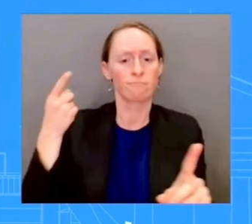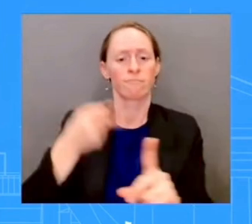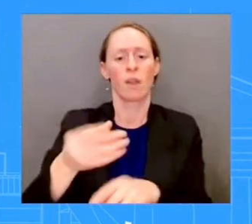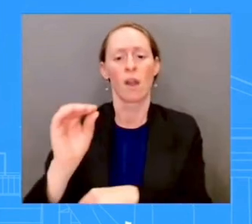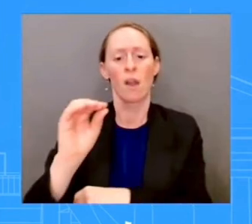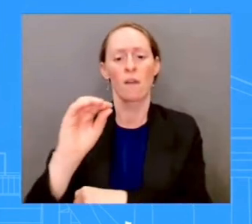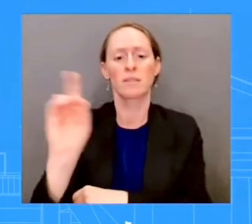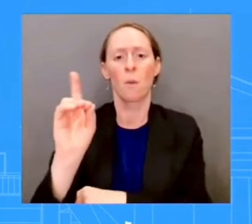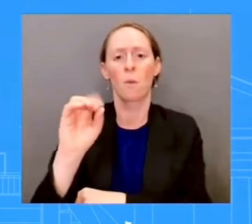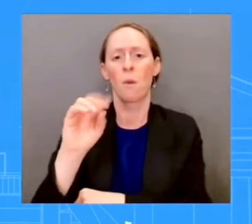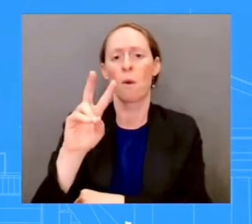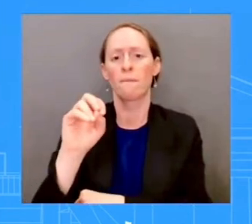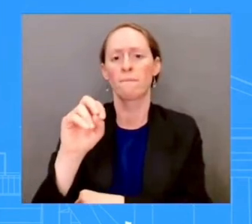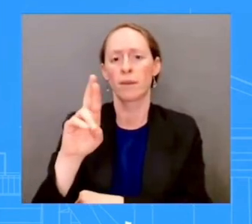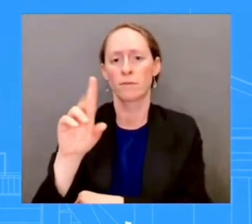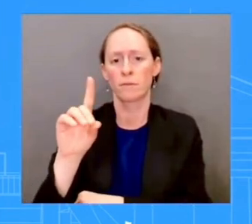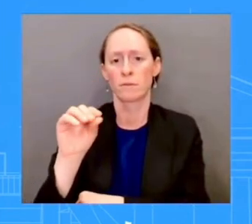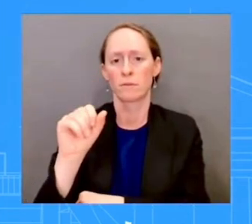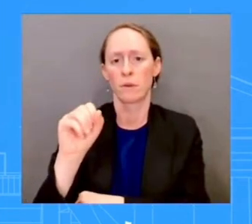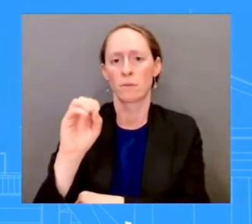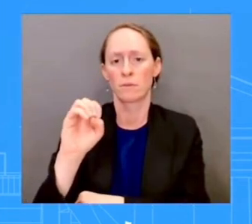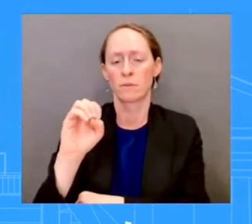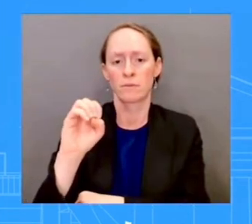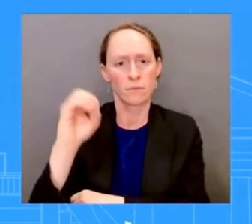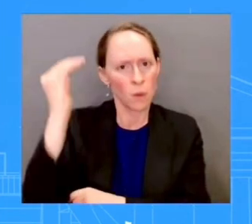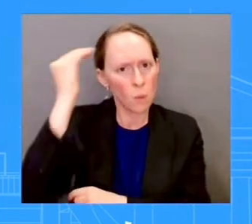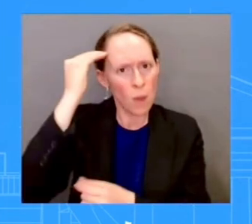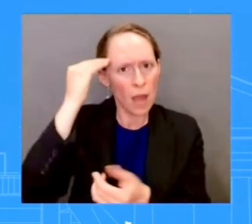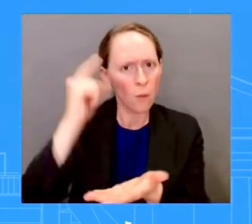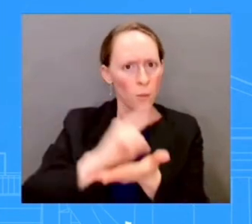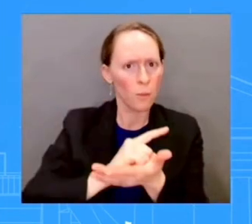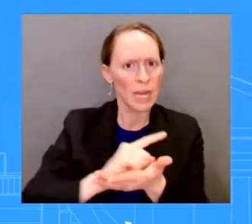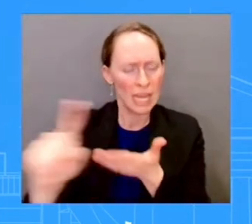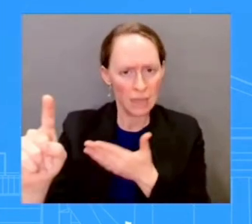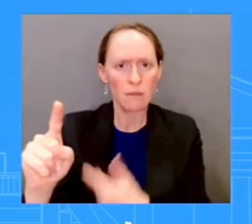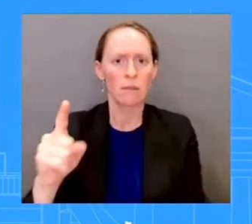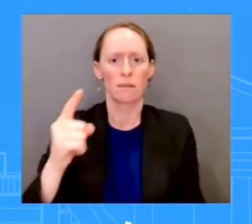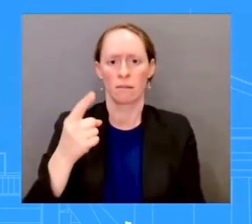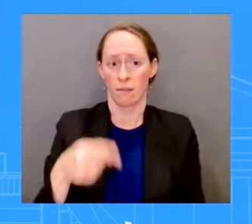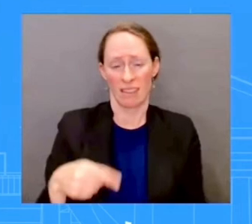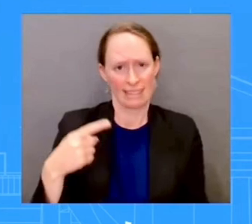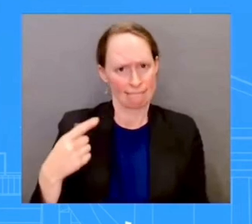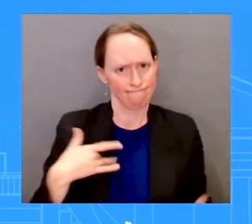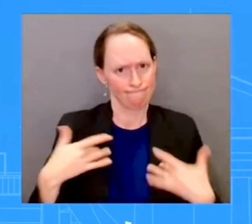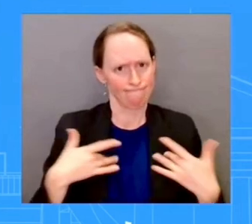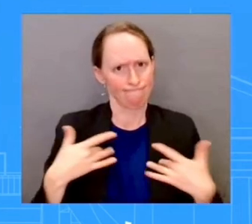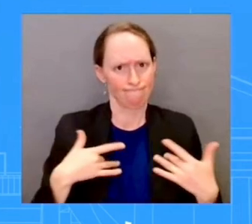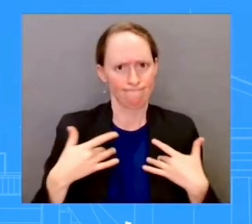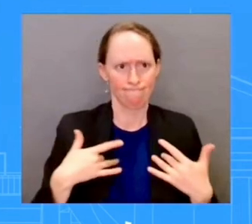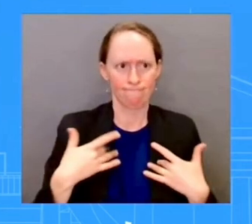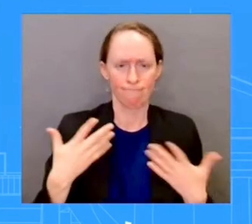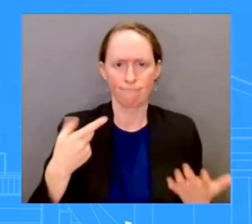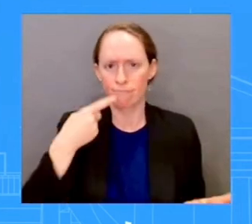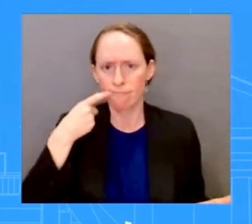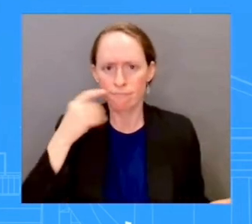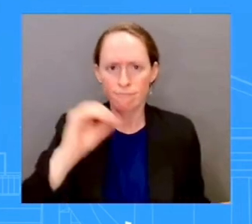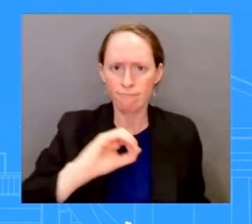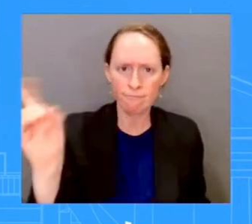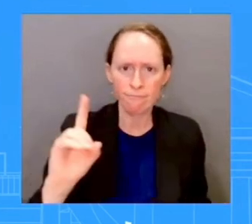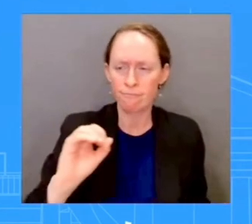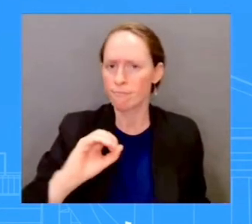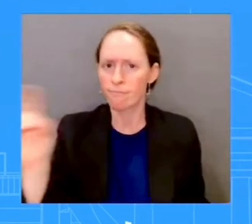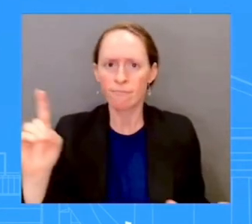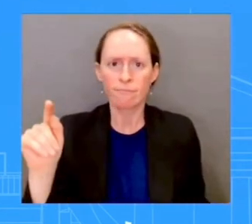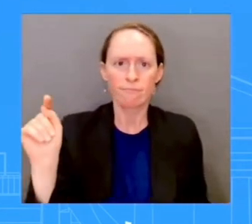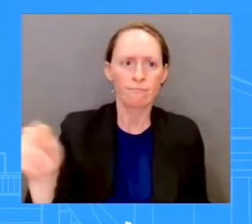illicit fentanyl and other illicit drugs and recognize the people who have lost their lives or a loved one to